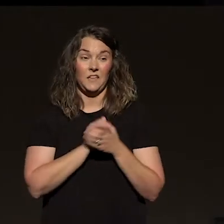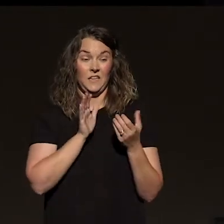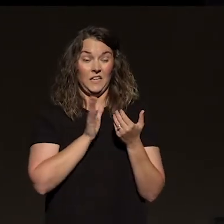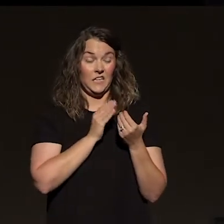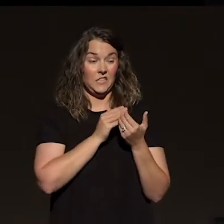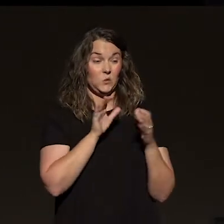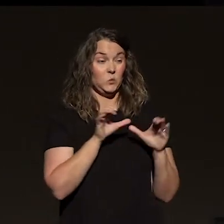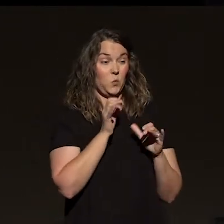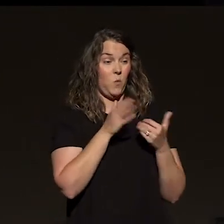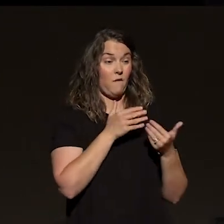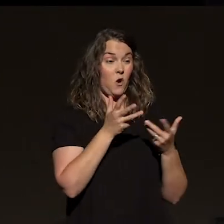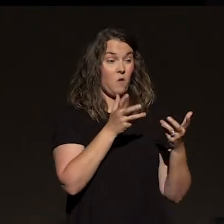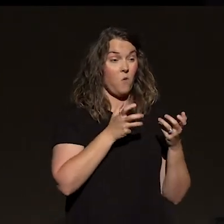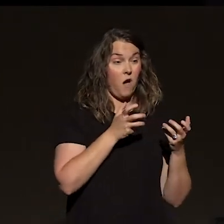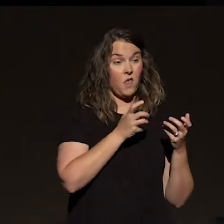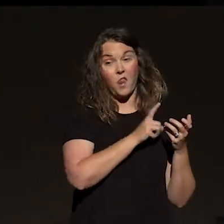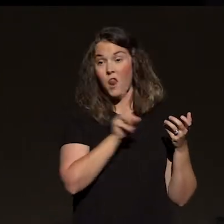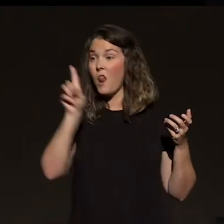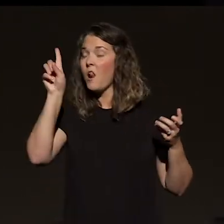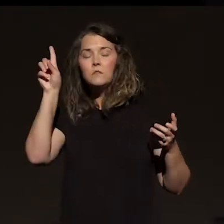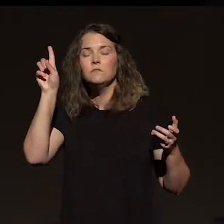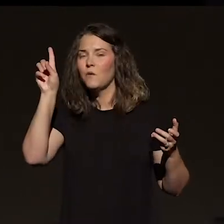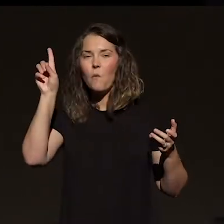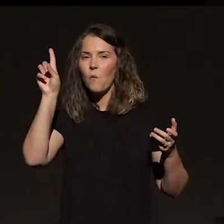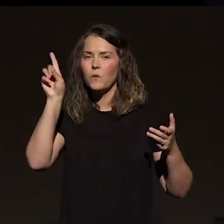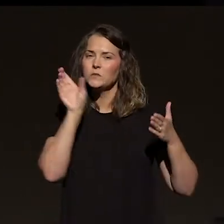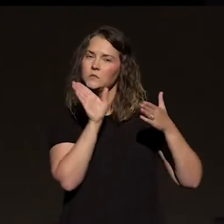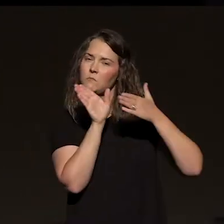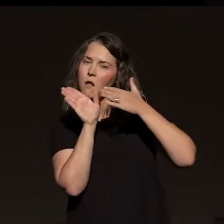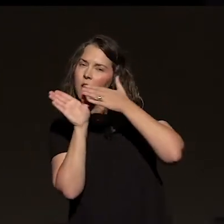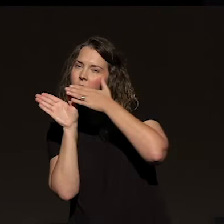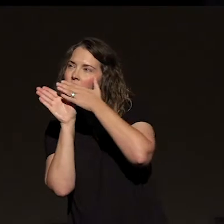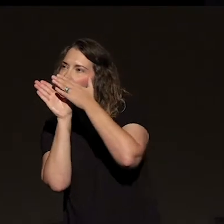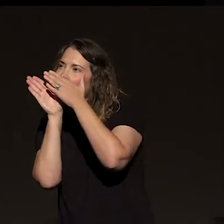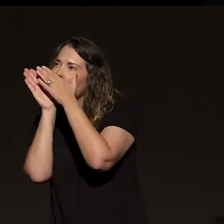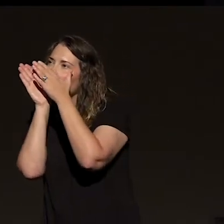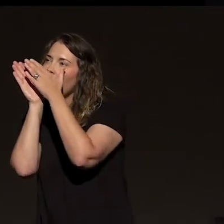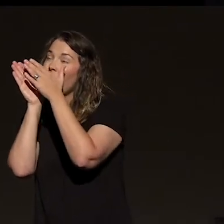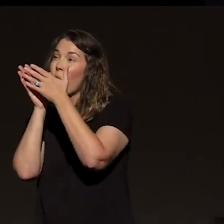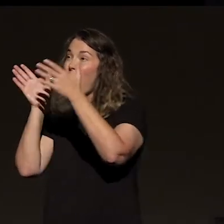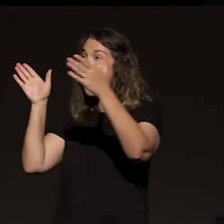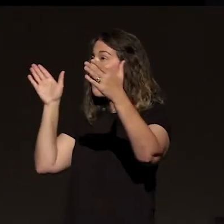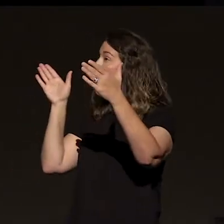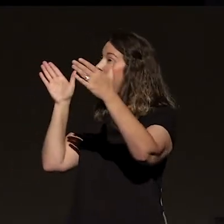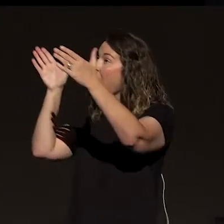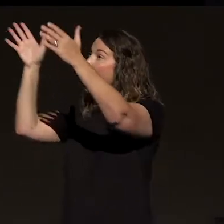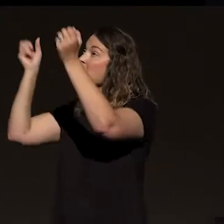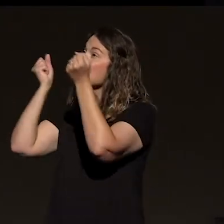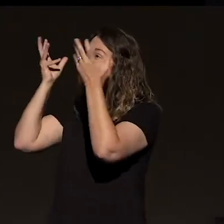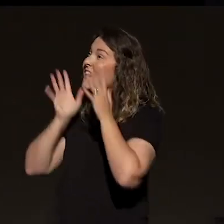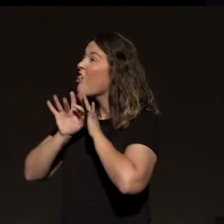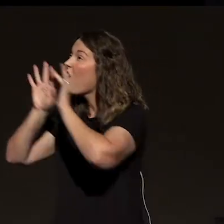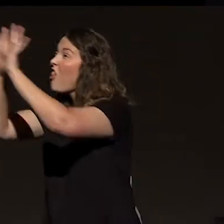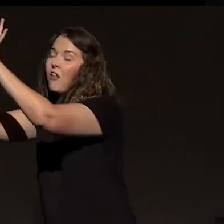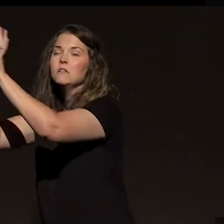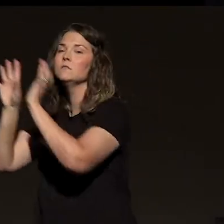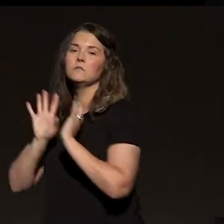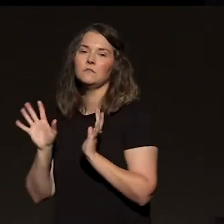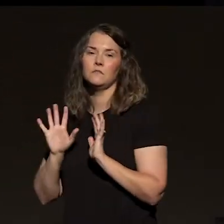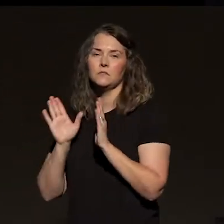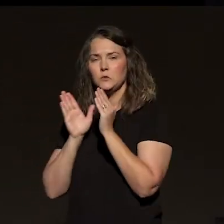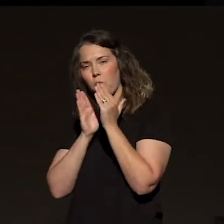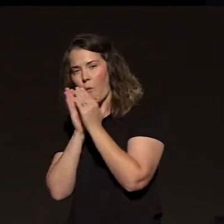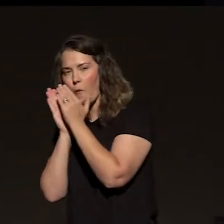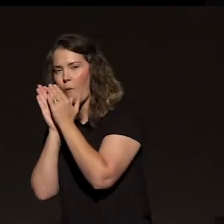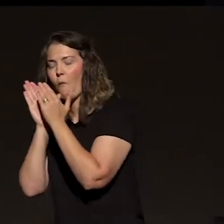do whatever the heck you want to do. No, this is a narrow way, a small way. Very few people are going to go this way.